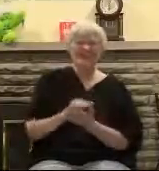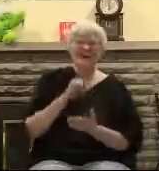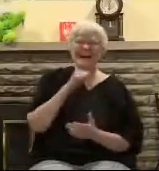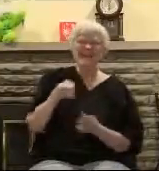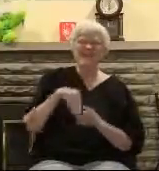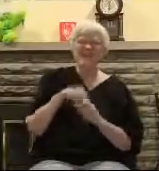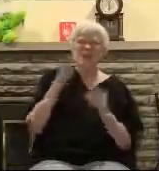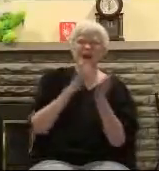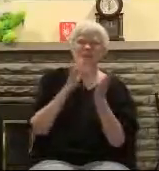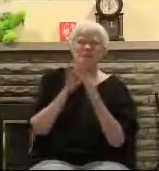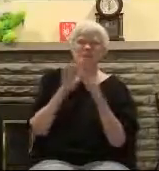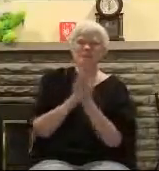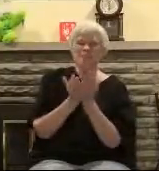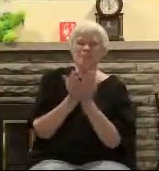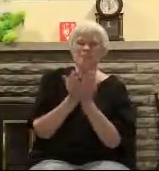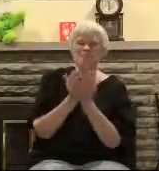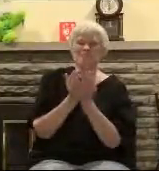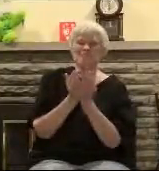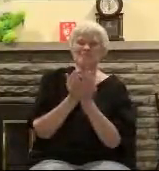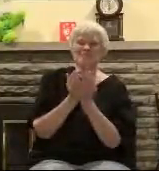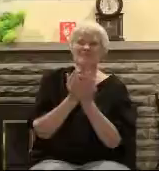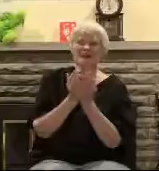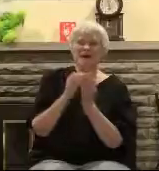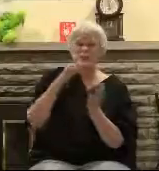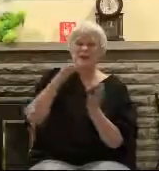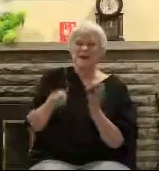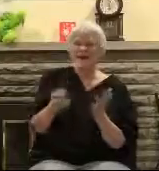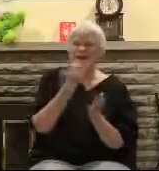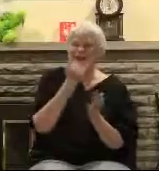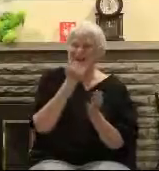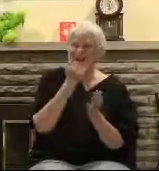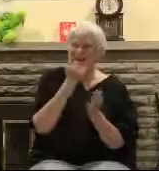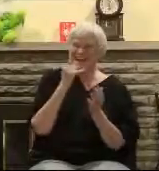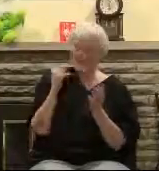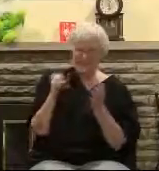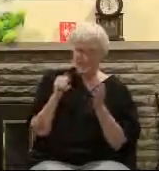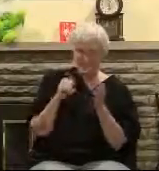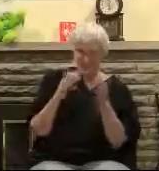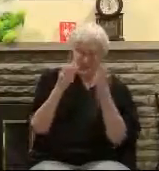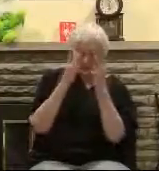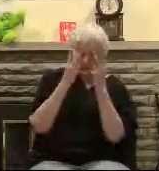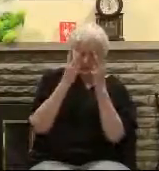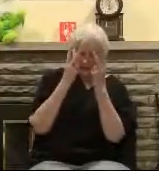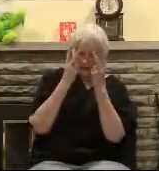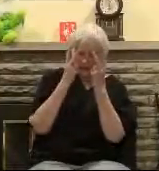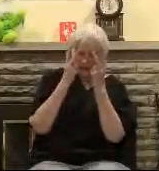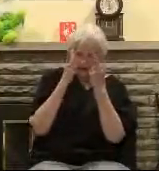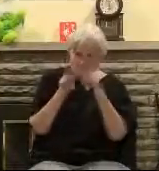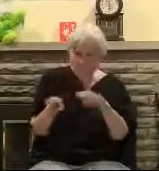in the Bible. It's like I've heard you watch what was the name of the movie